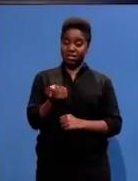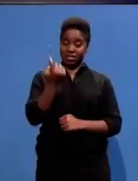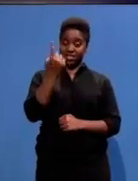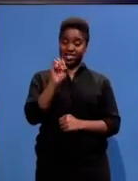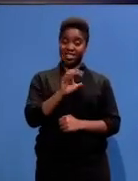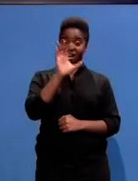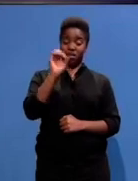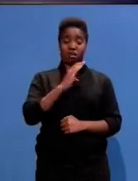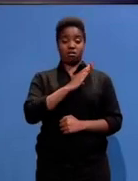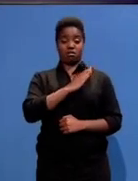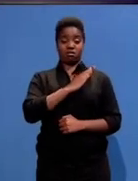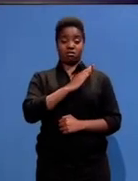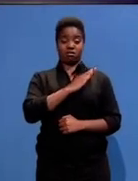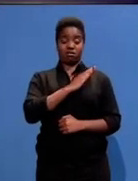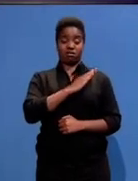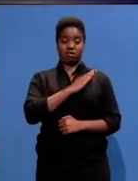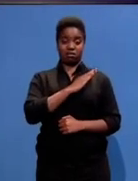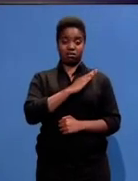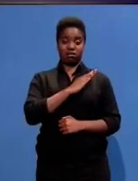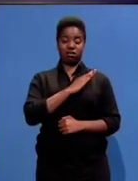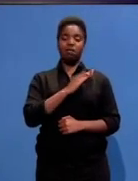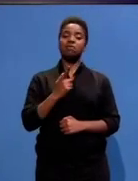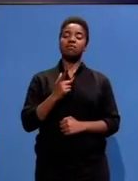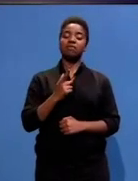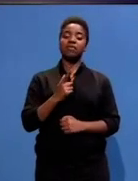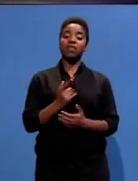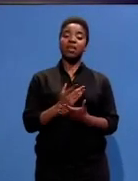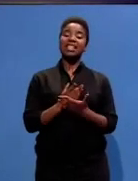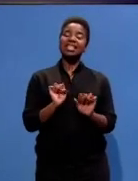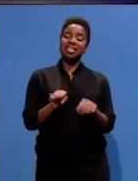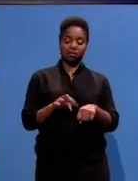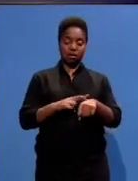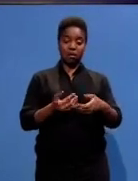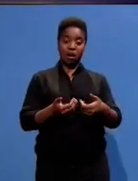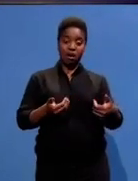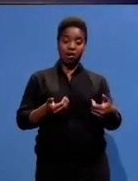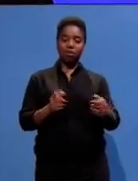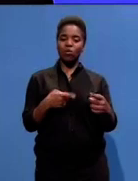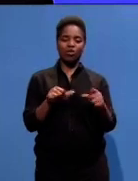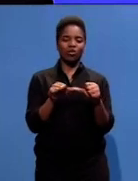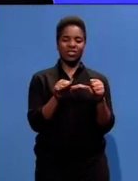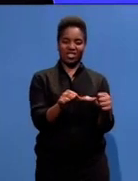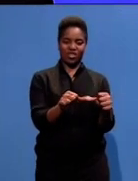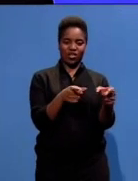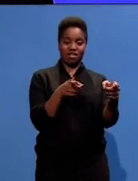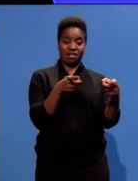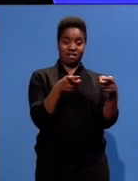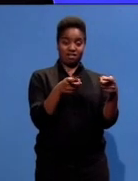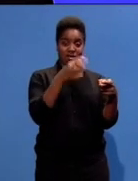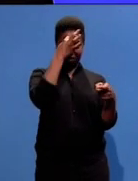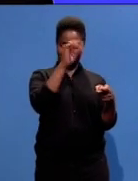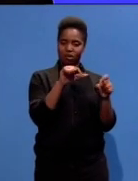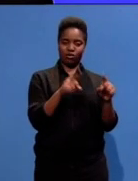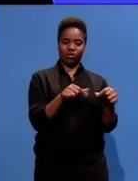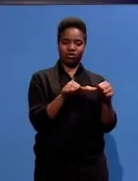was not on its knees. And although the apartheid regime could not continue to govern, the